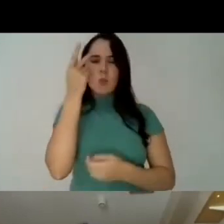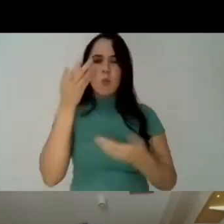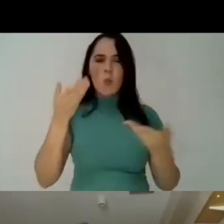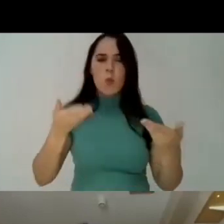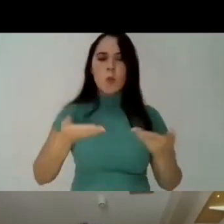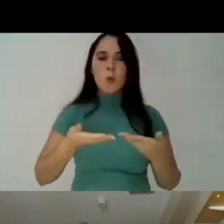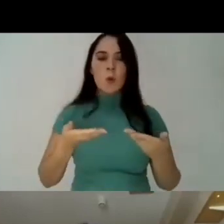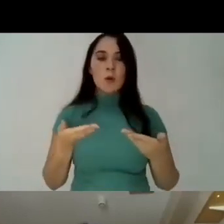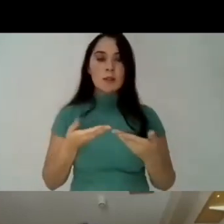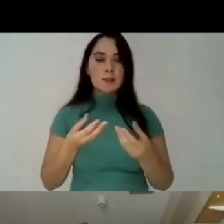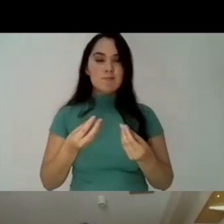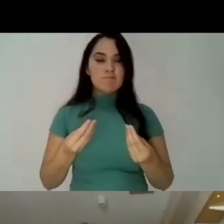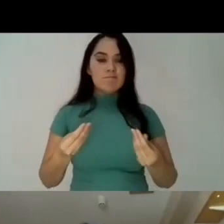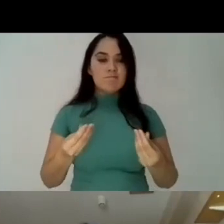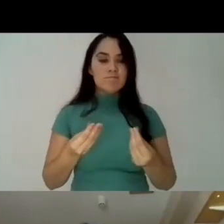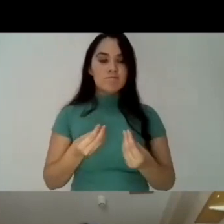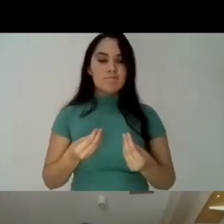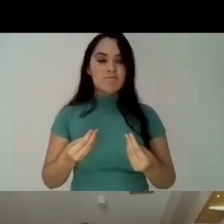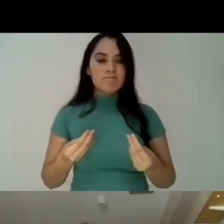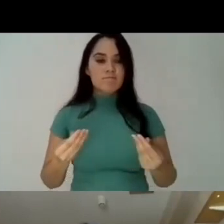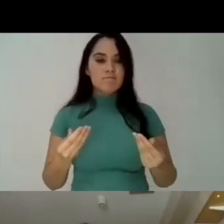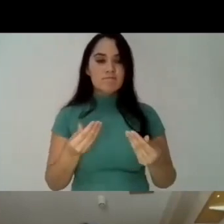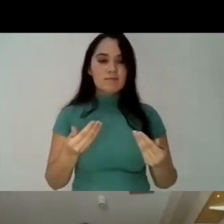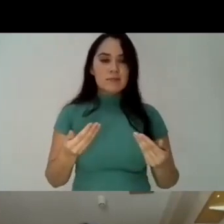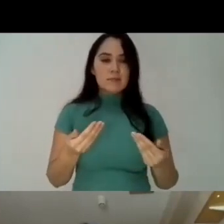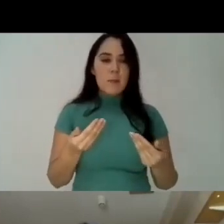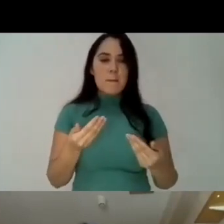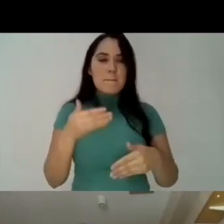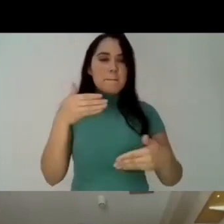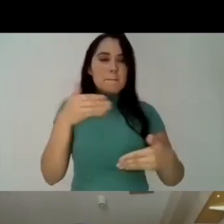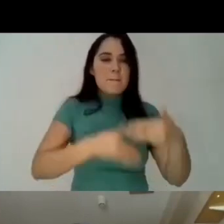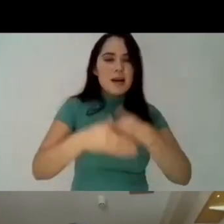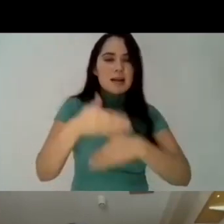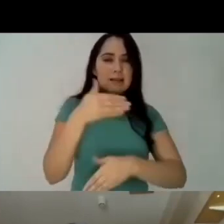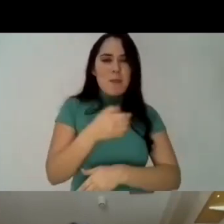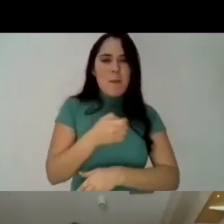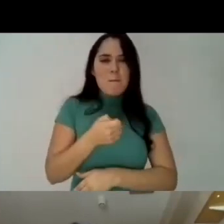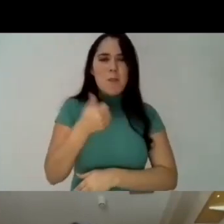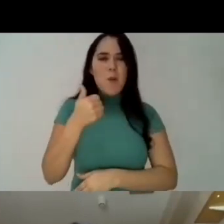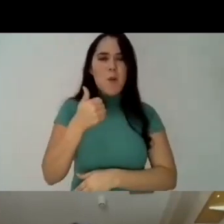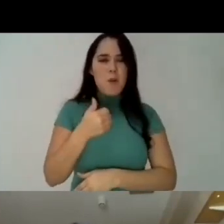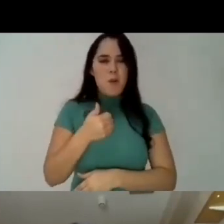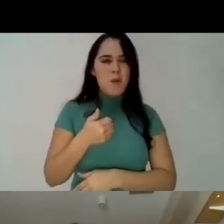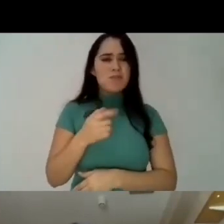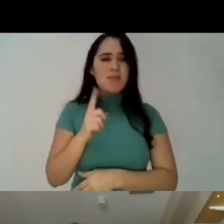has a different role because life became harder there is a lot of unemployment